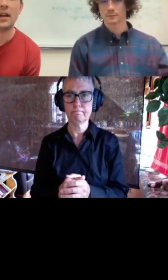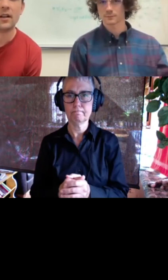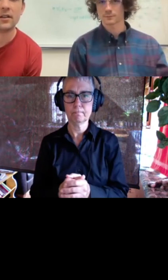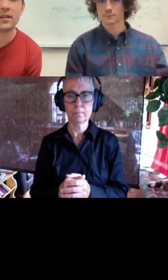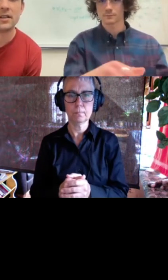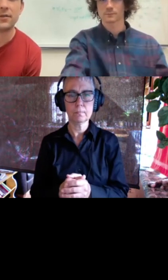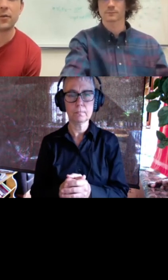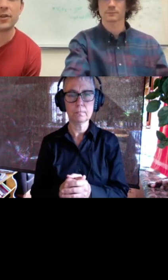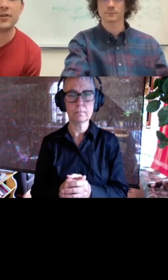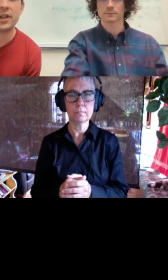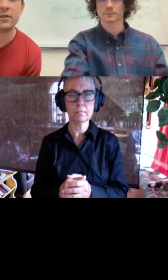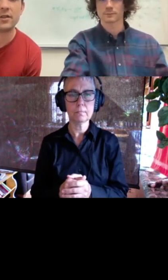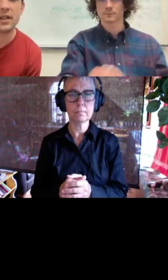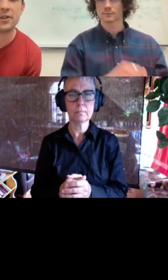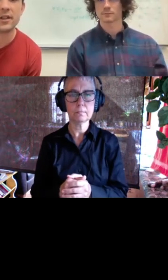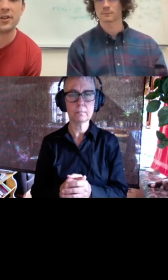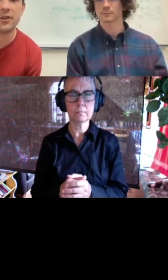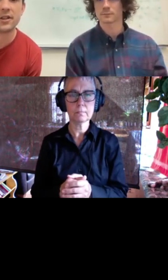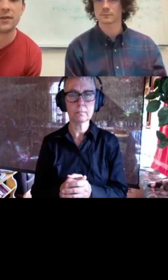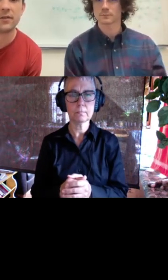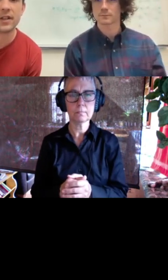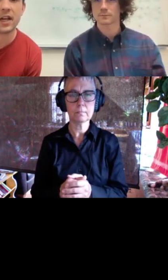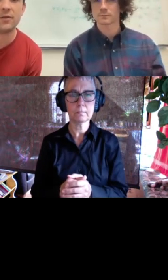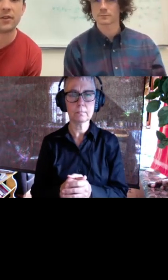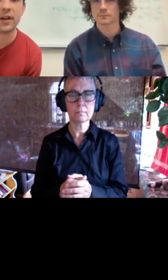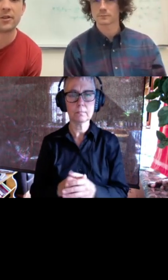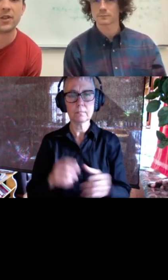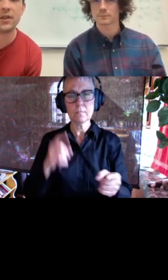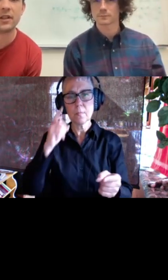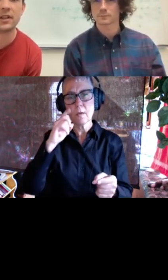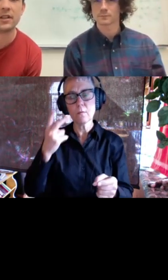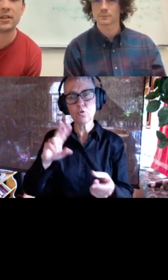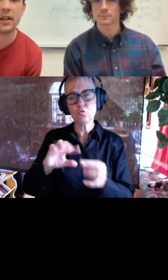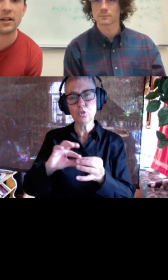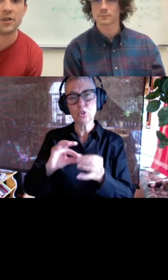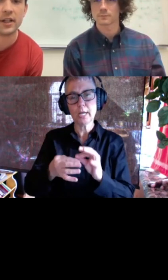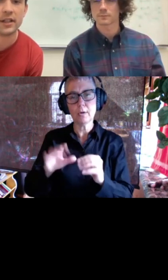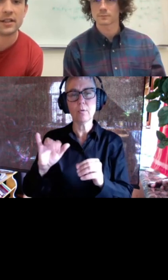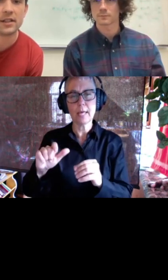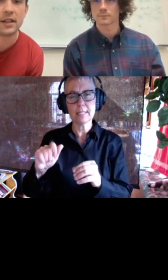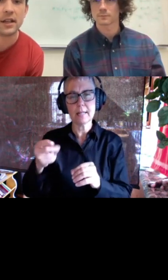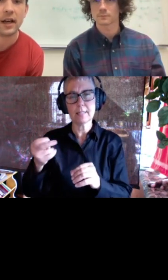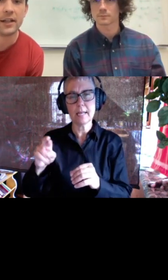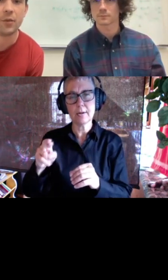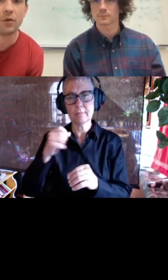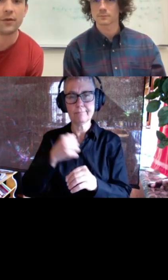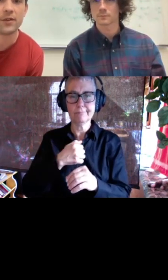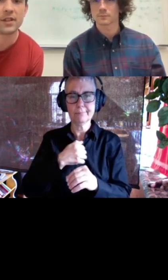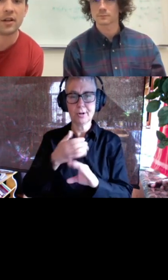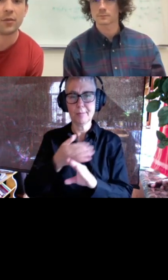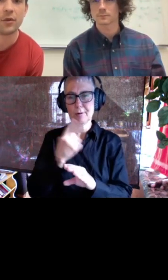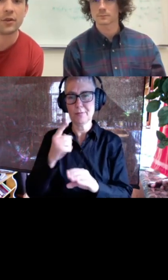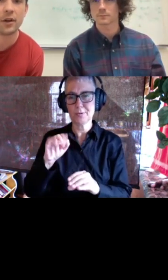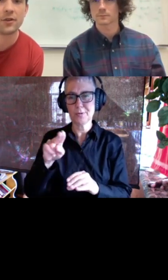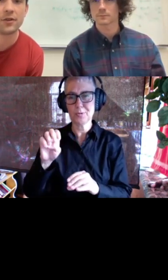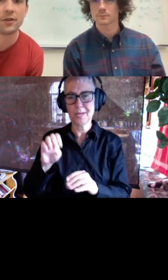uh let's see for two chain hallucination did you notice a favorite type of interaction between the chains i.e. polar versus